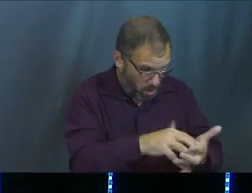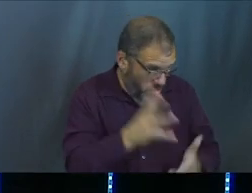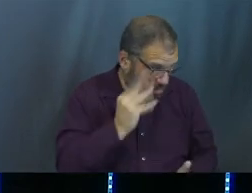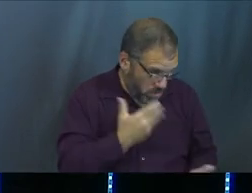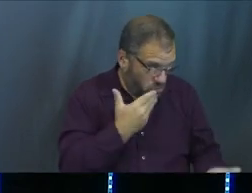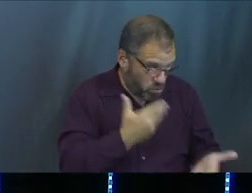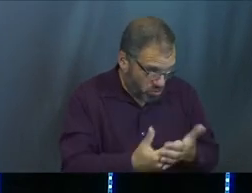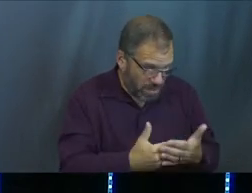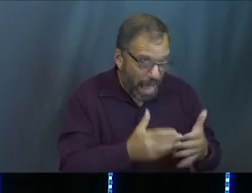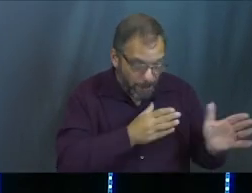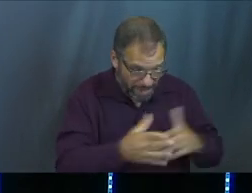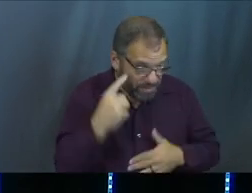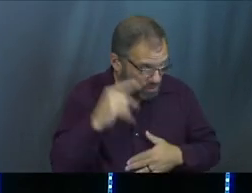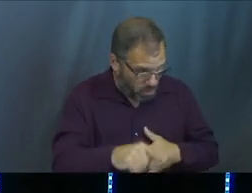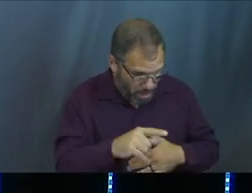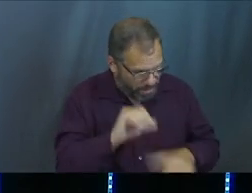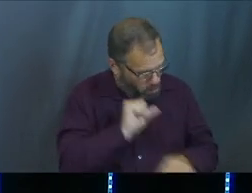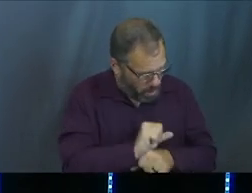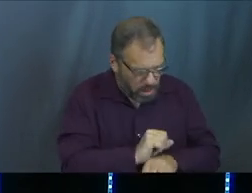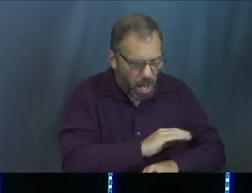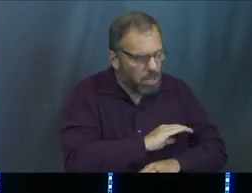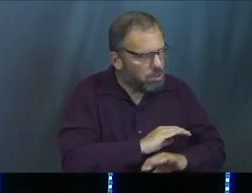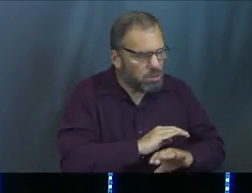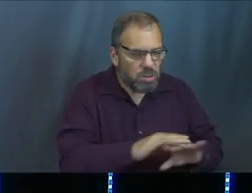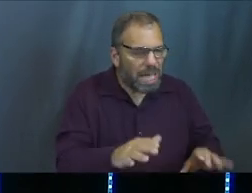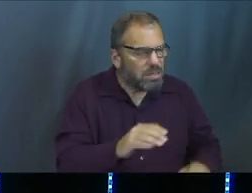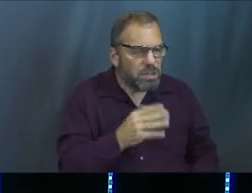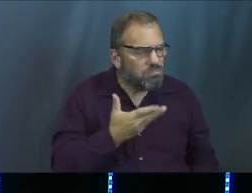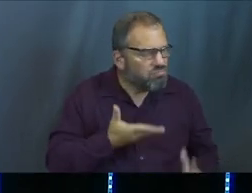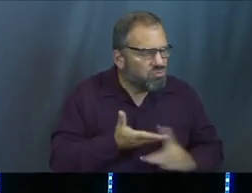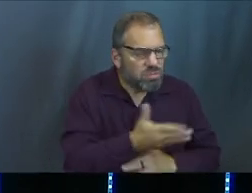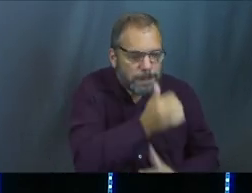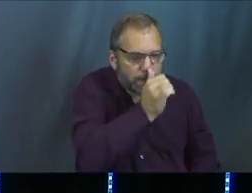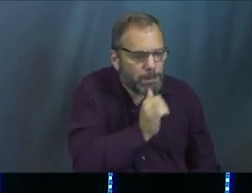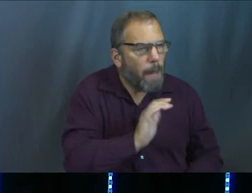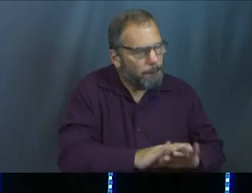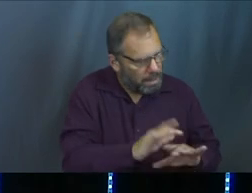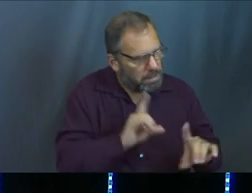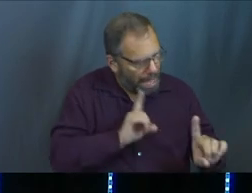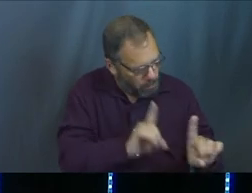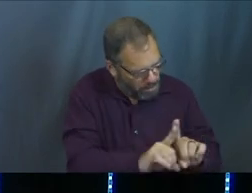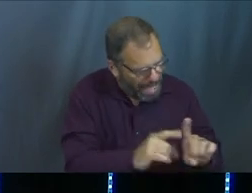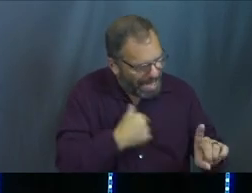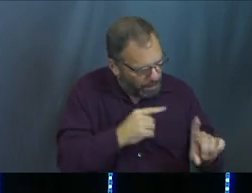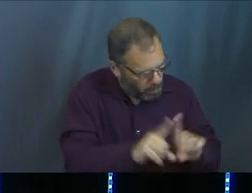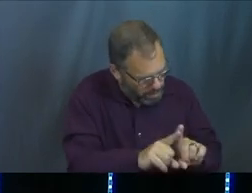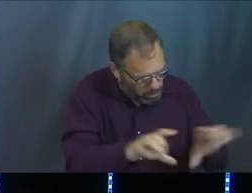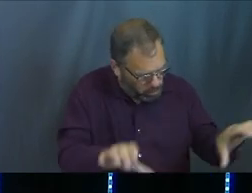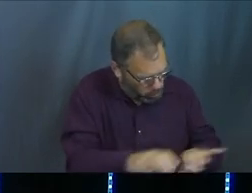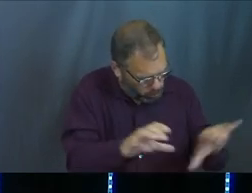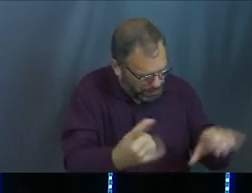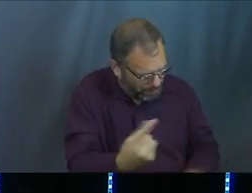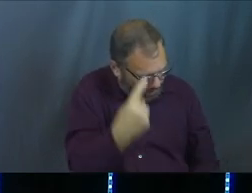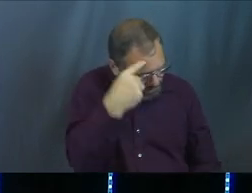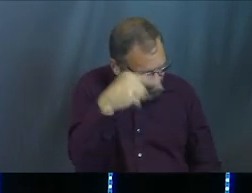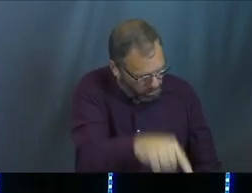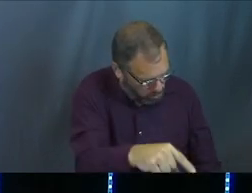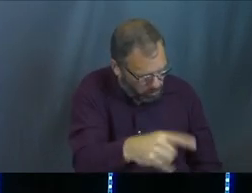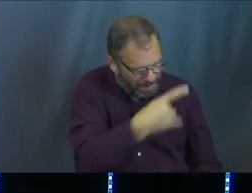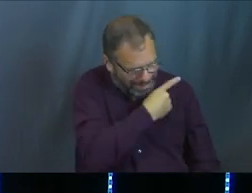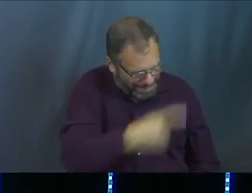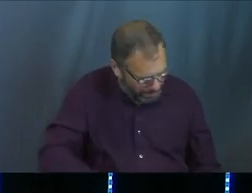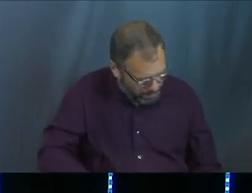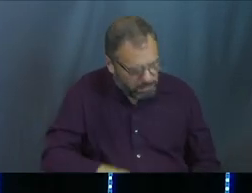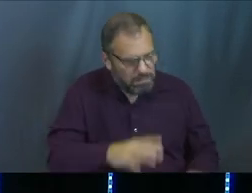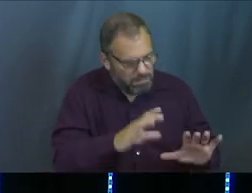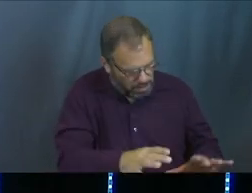there's good things there. I've got plans. I've got work for you. Don't just get through it. Be there and know that I'm with you, that I'm doing something and it's